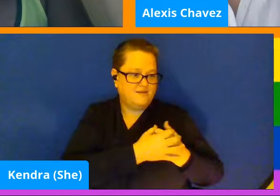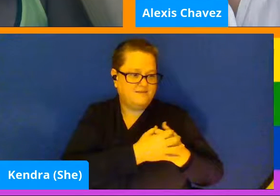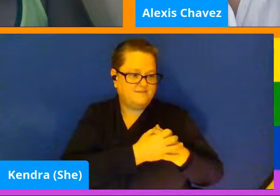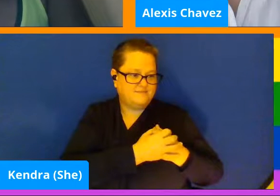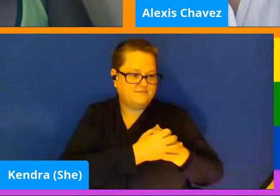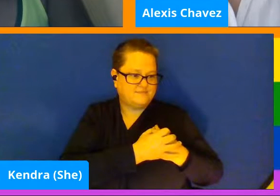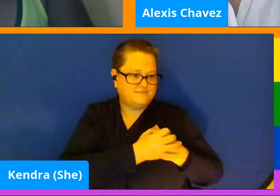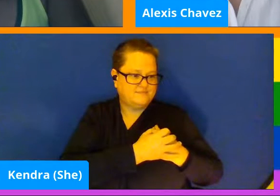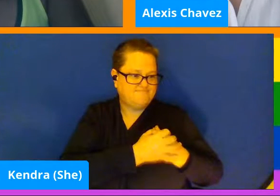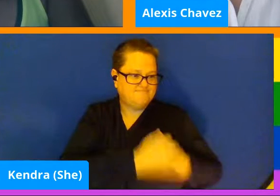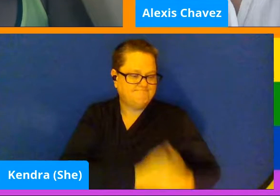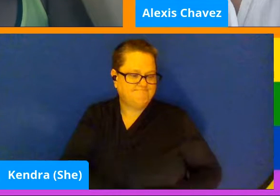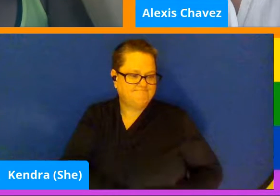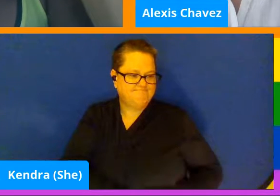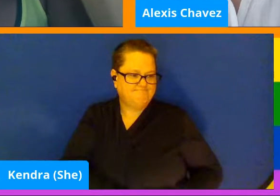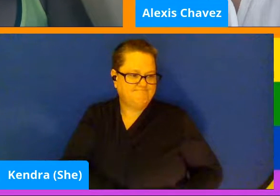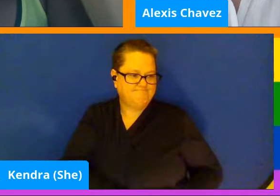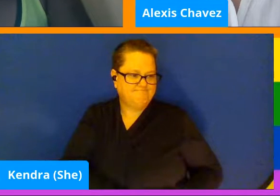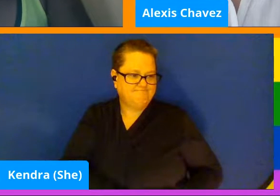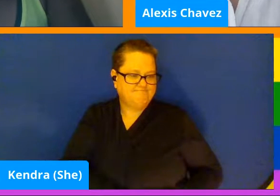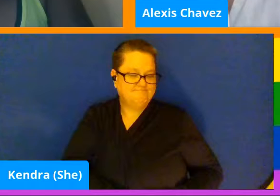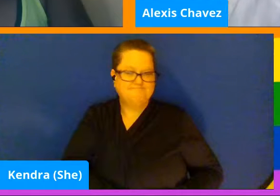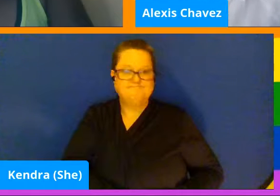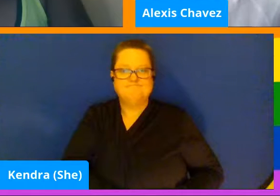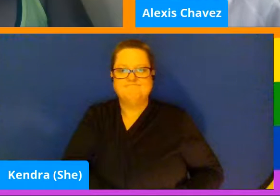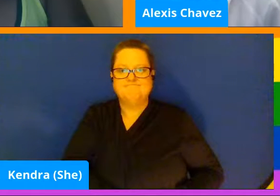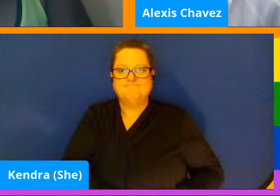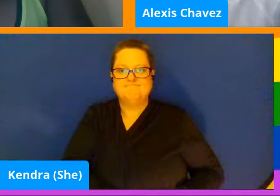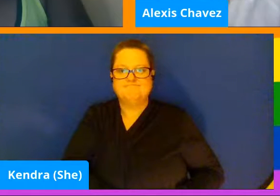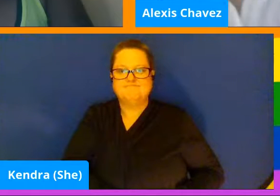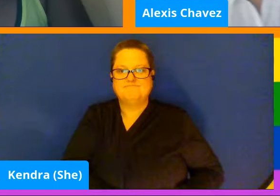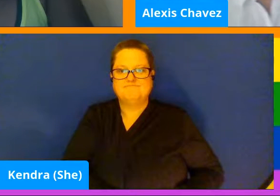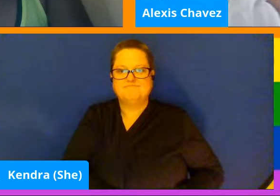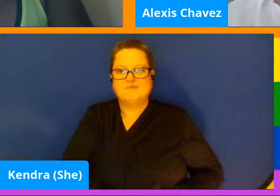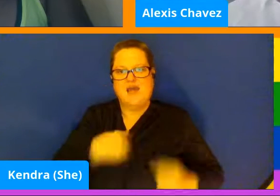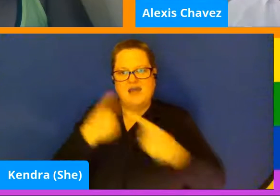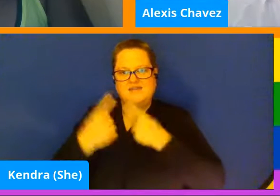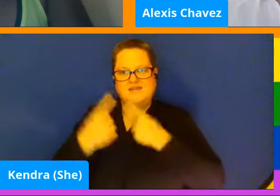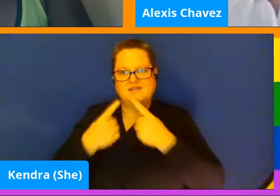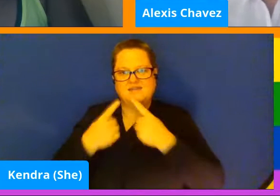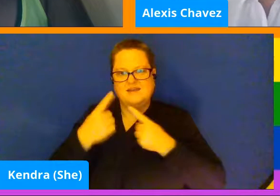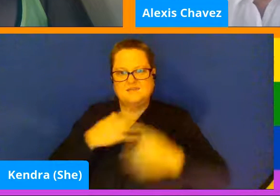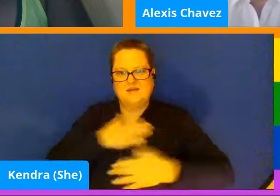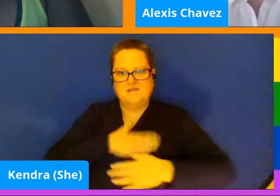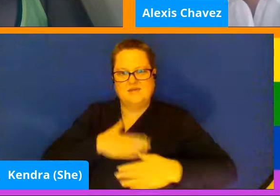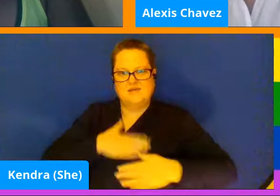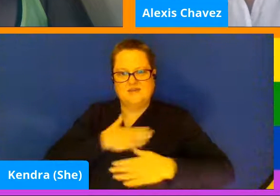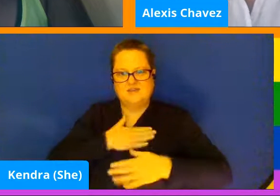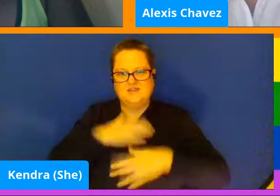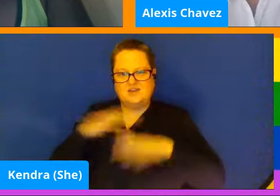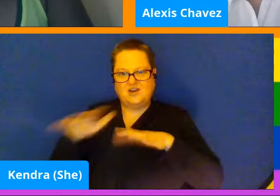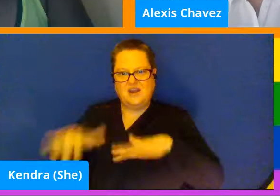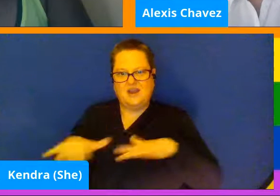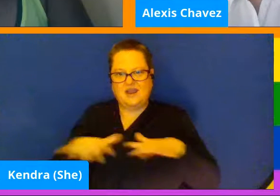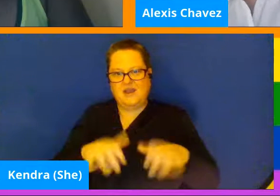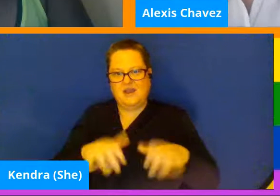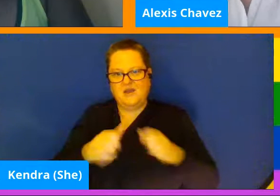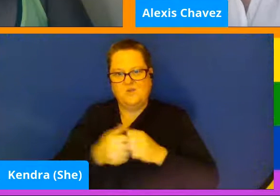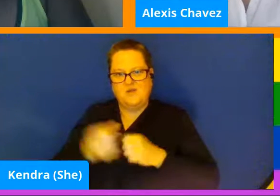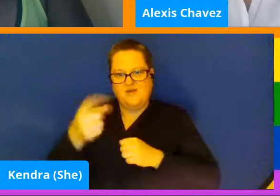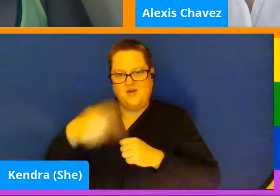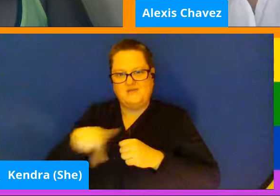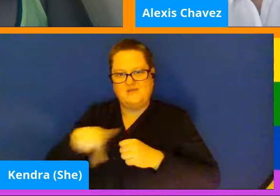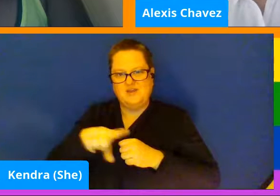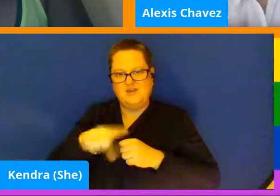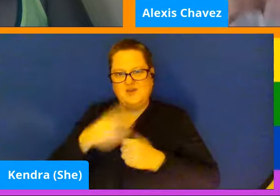to those who are watching? Well, I think it's been such a pleasure hanging out with all of you. Um, thank you